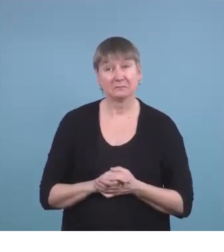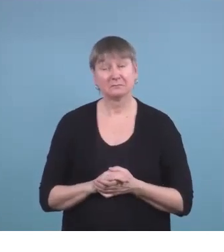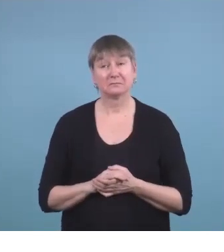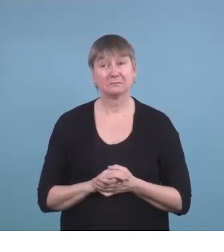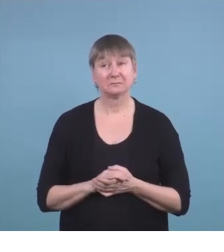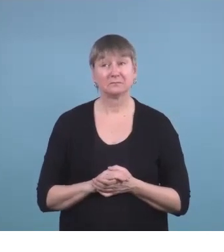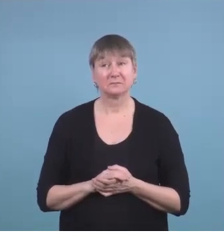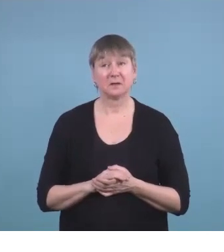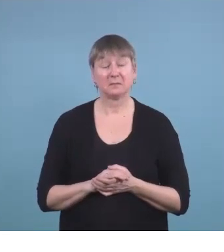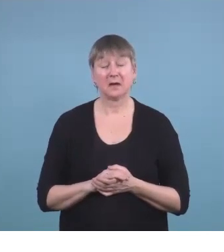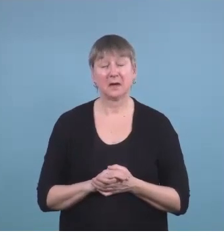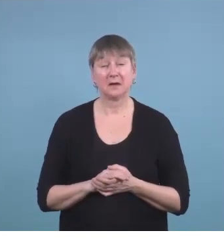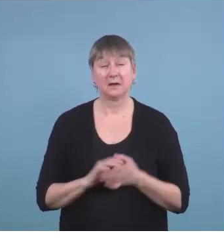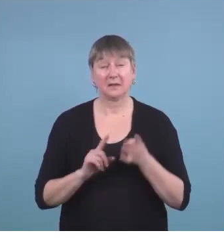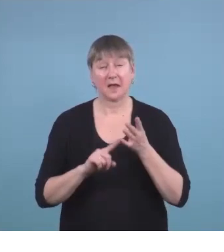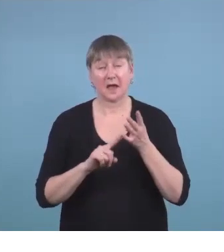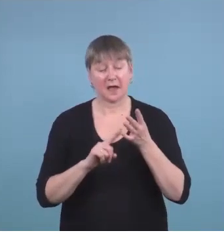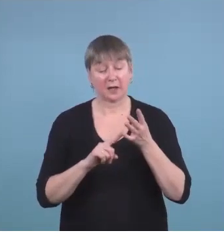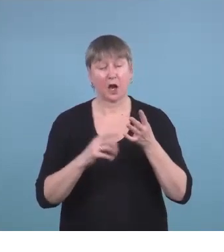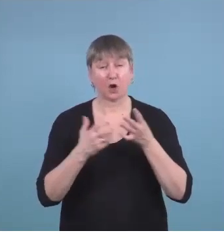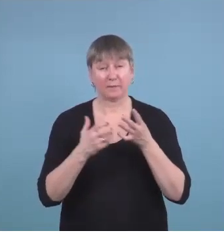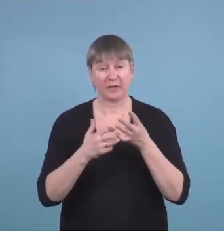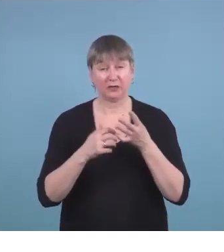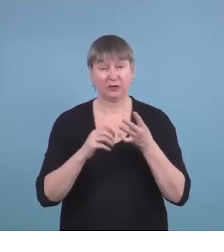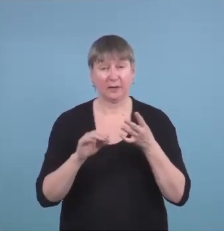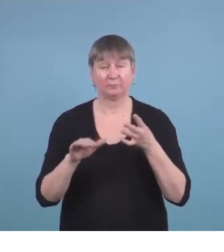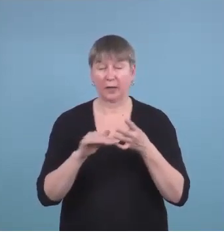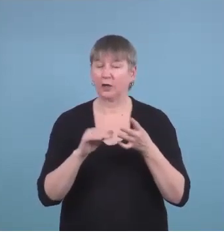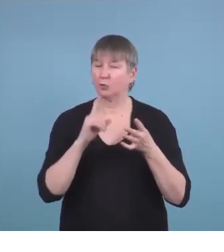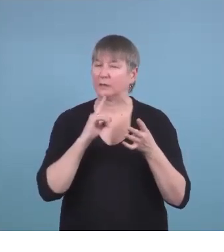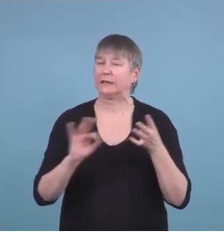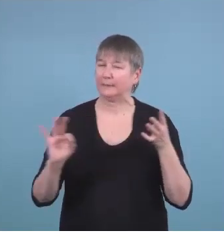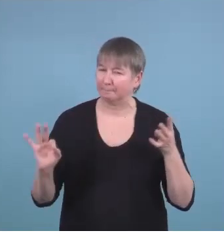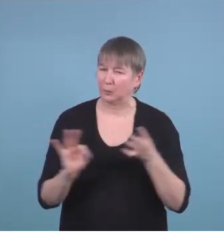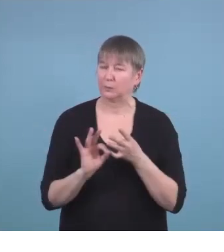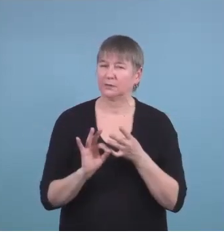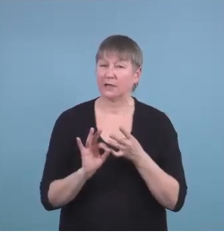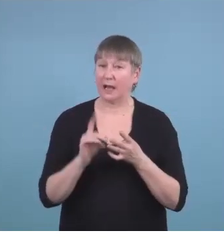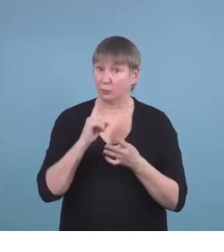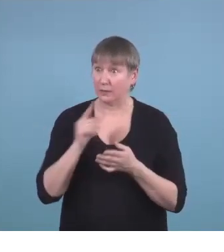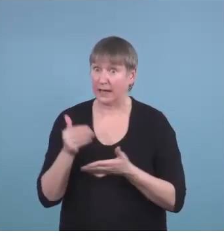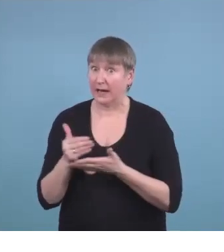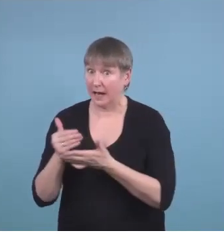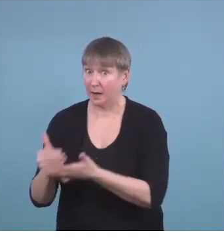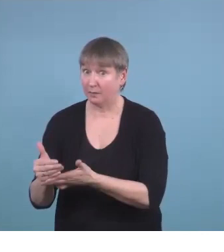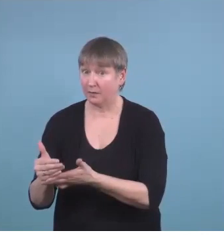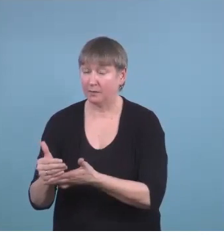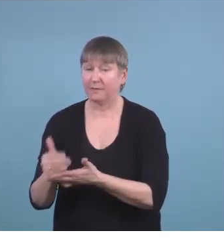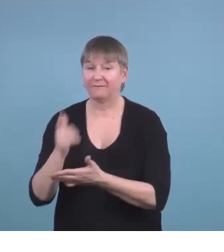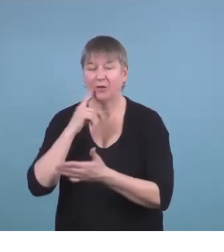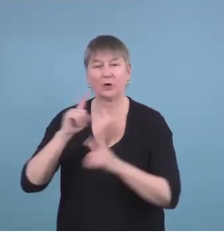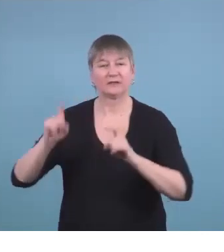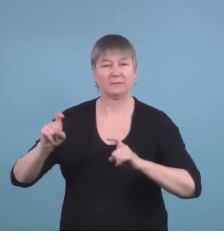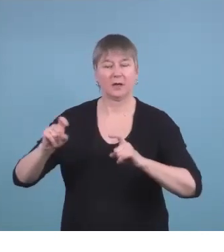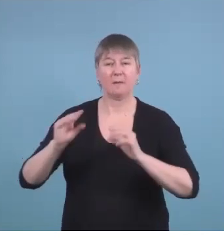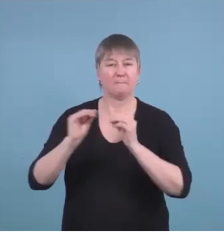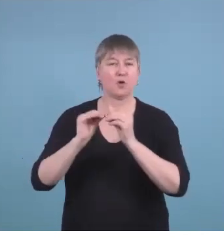important issue to recognize for our kids and it has really helped them on their exams to be more